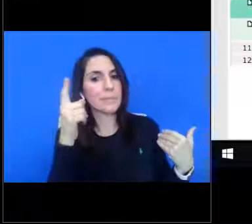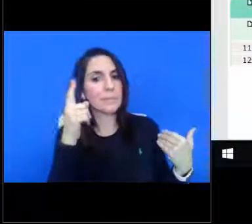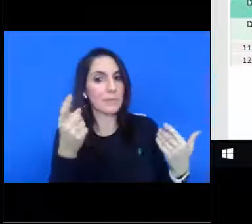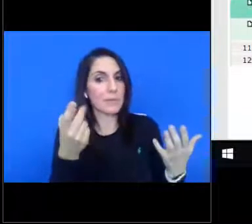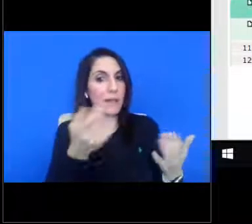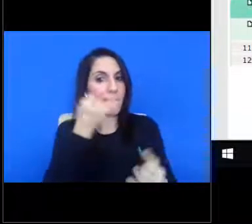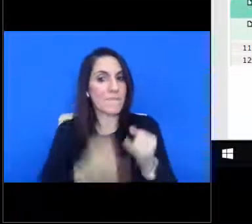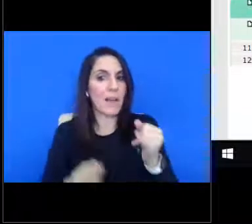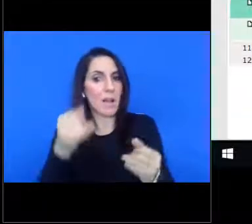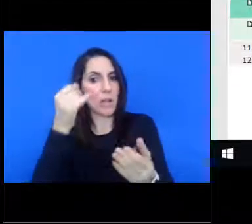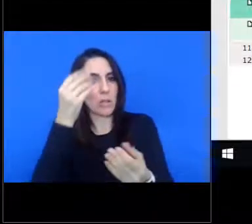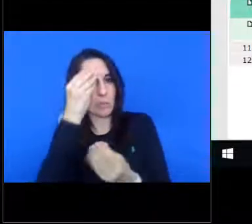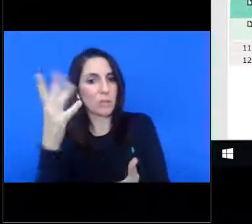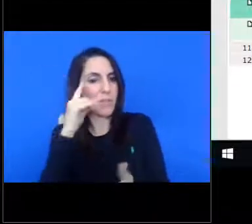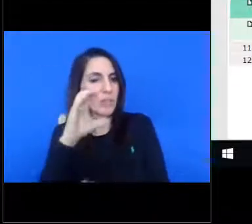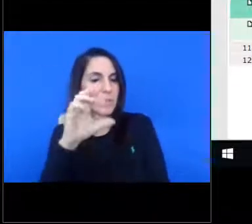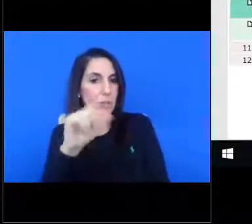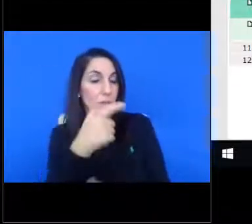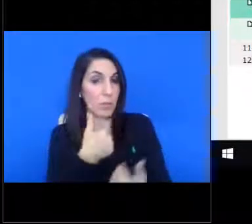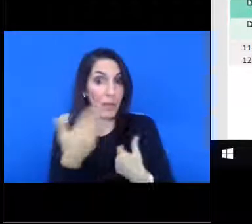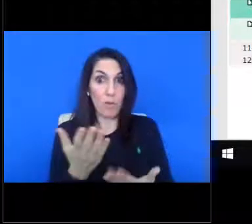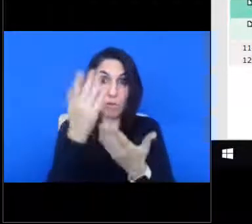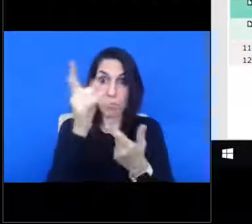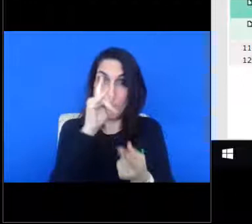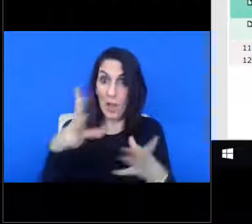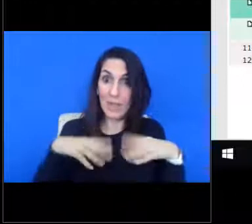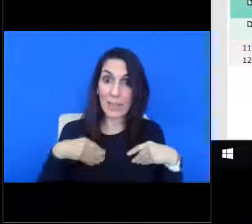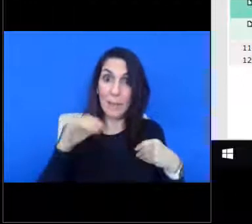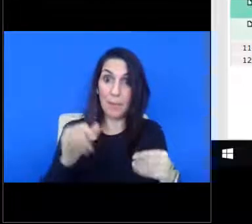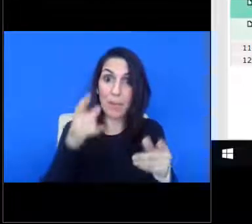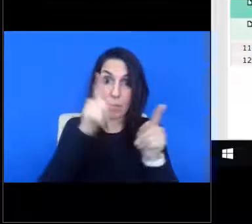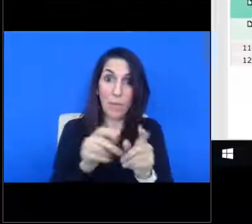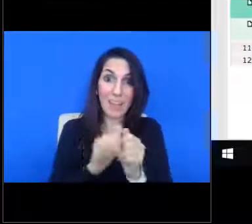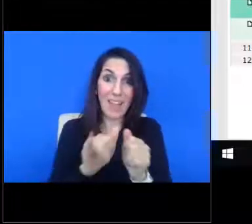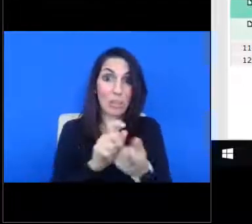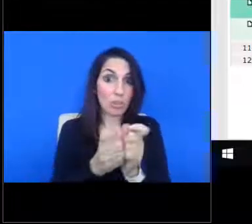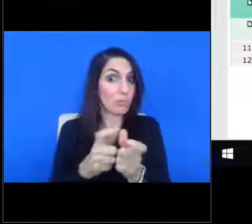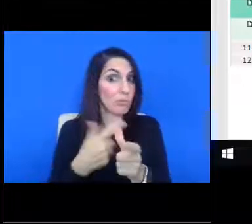So we would like to make a motion to, um, accept this agreement with those changes. Again, this one will be done.